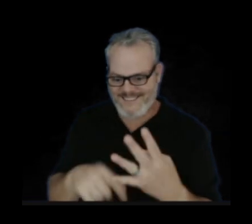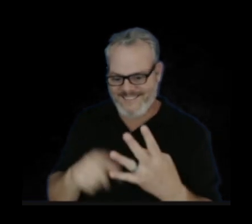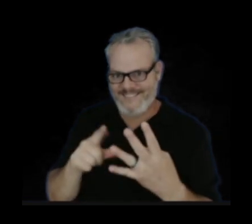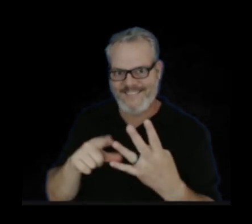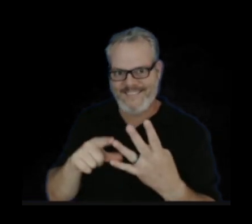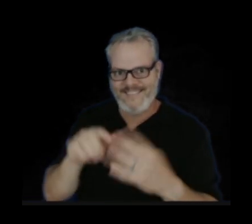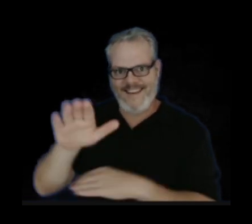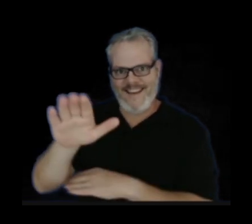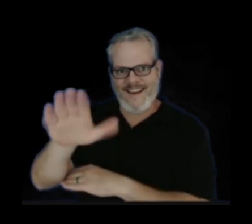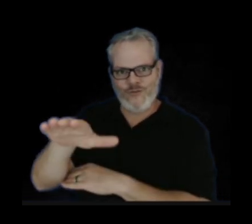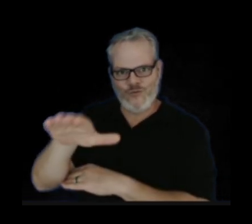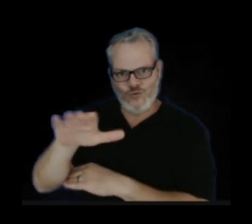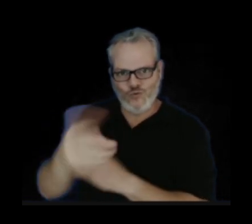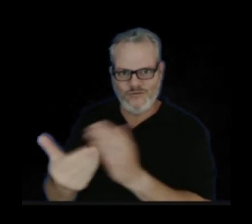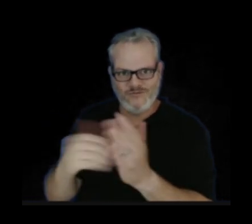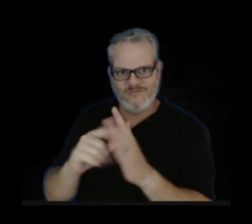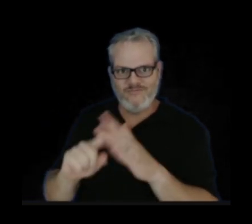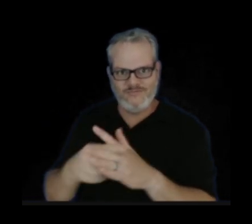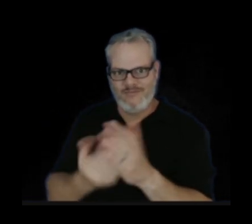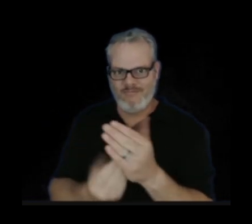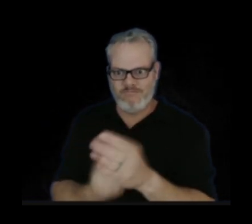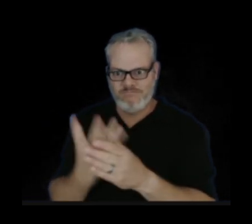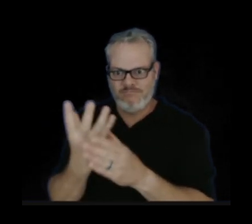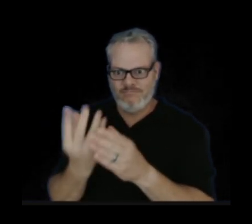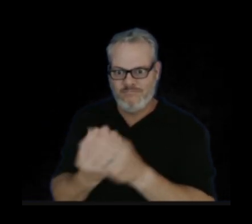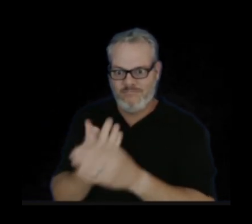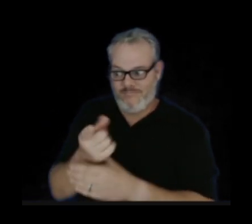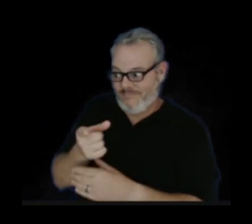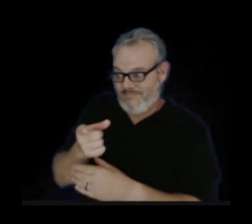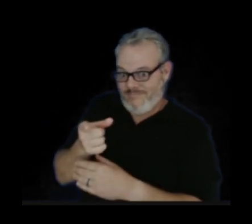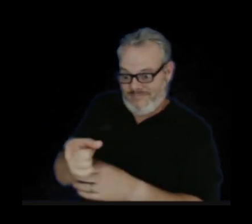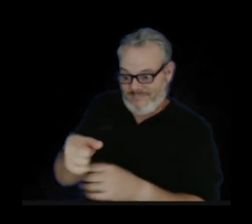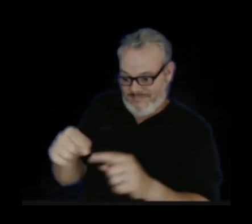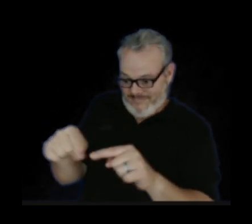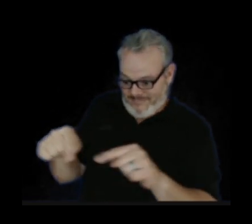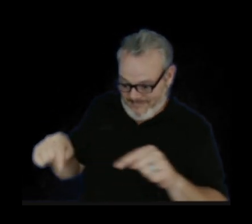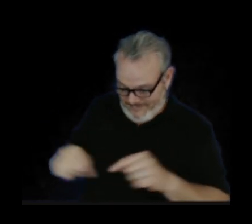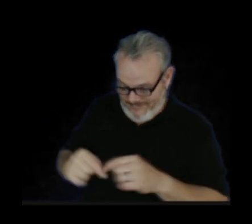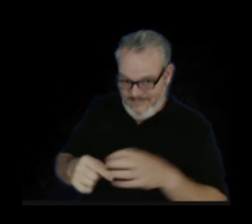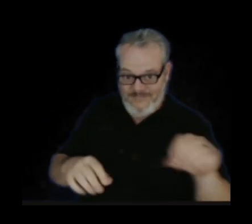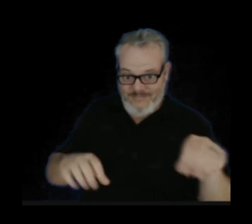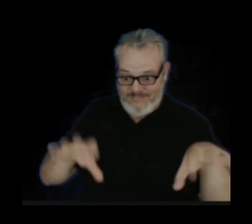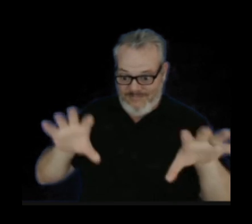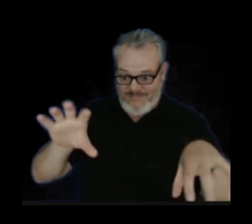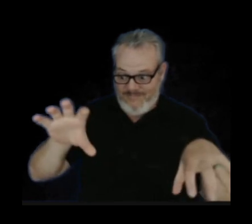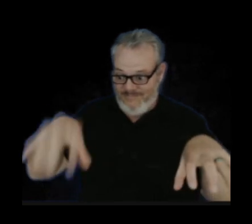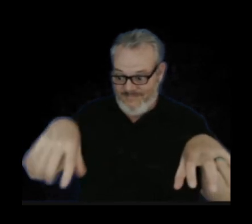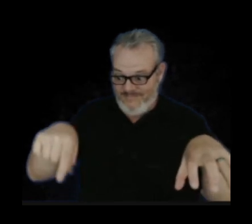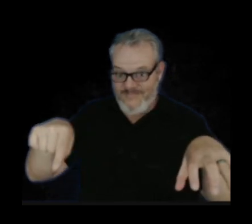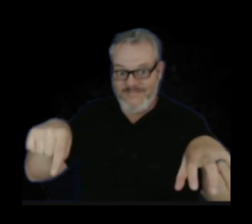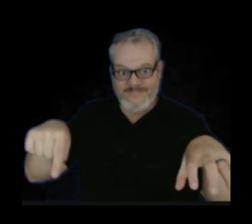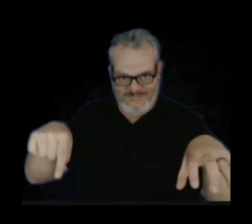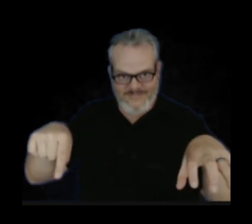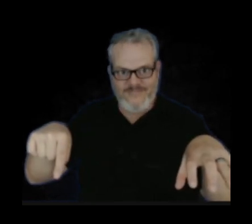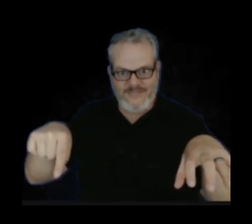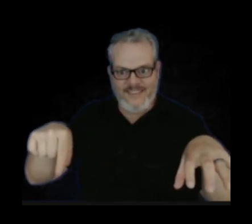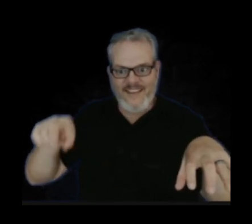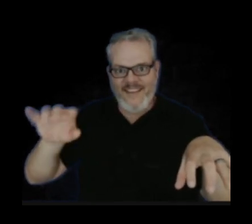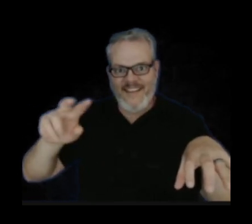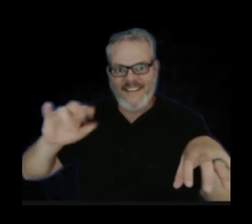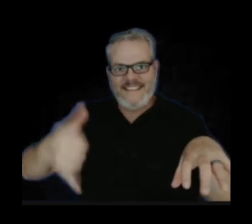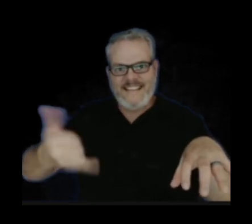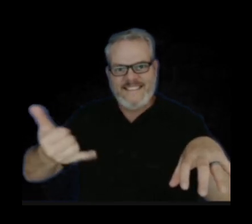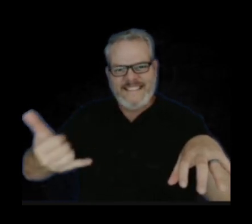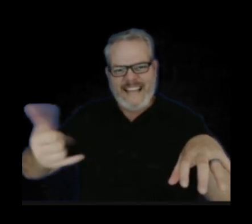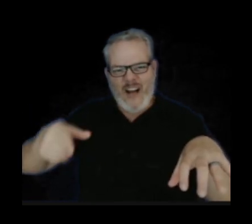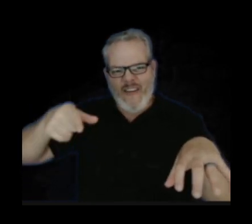And this was the lower of the two initial fissures from the very first day. That is now putting up lava